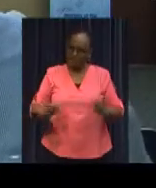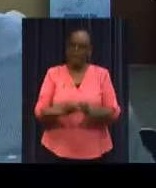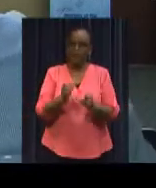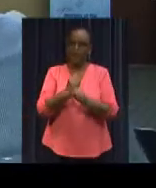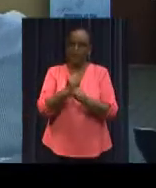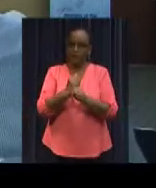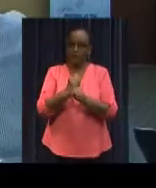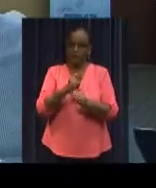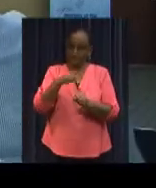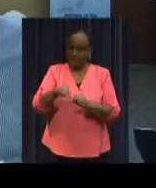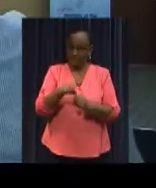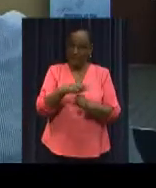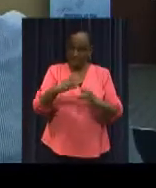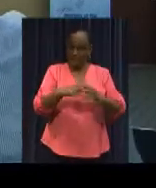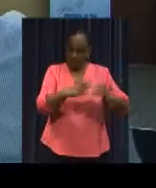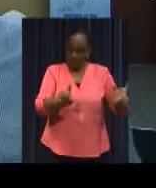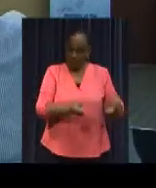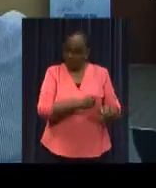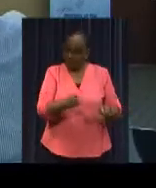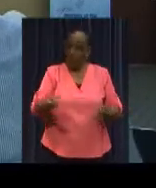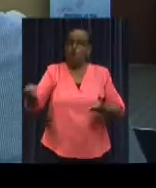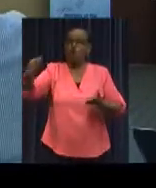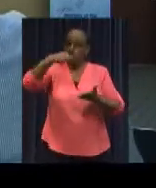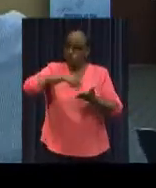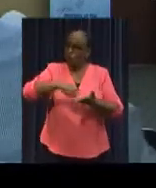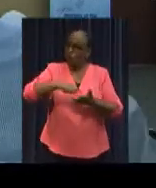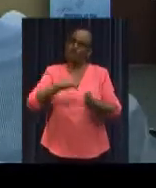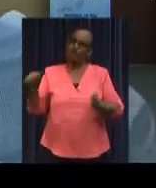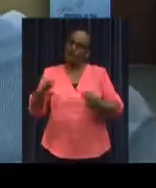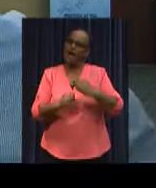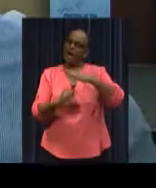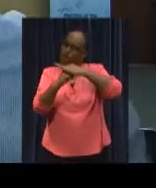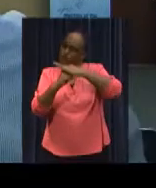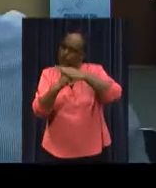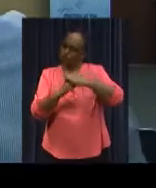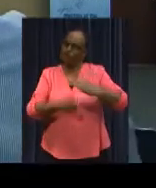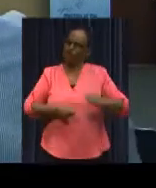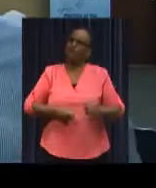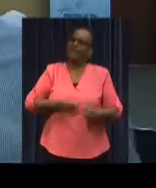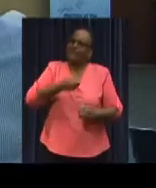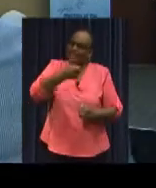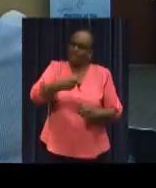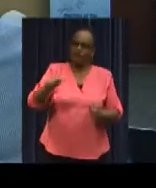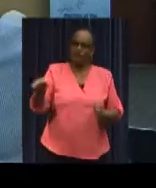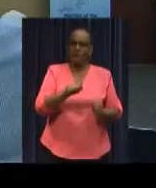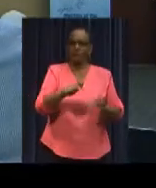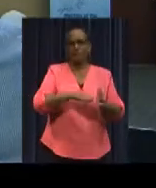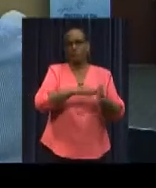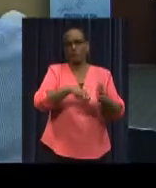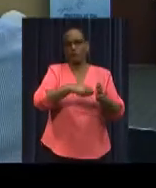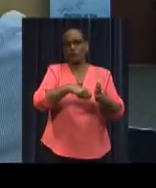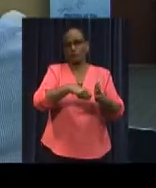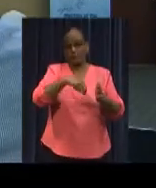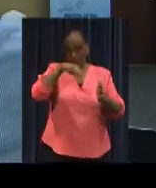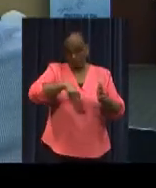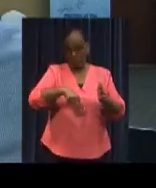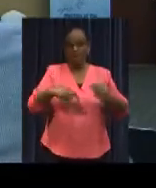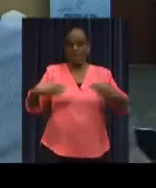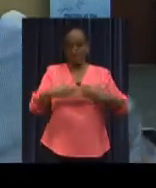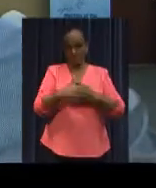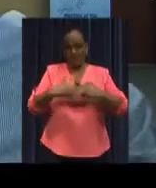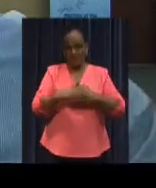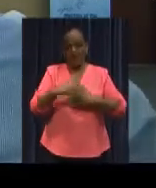organizations may provide funds or other support for projects. With this meeting,